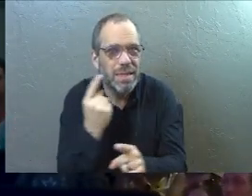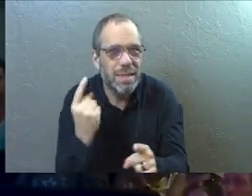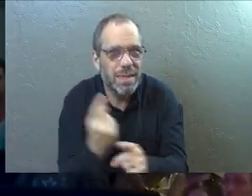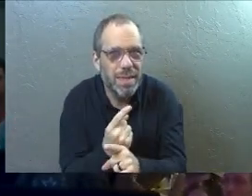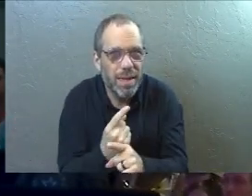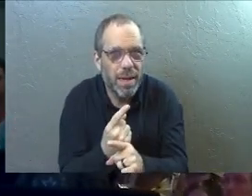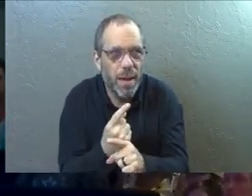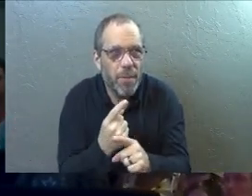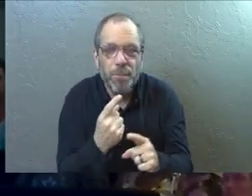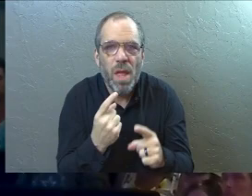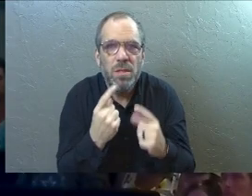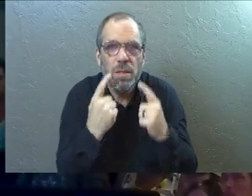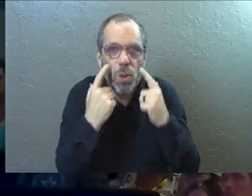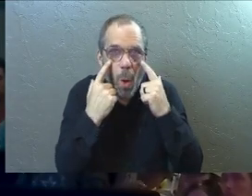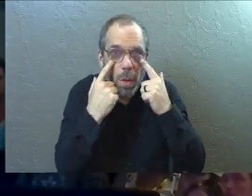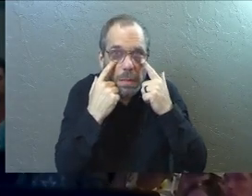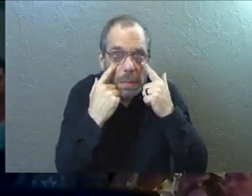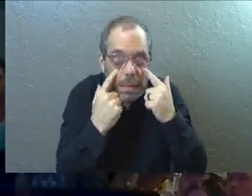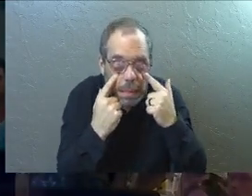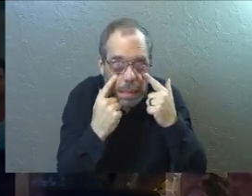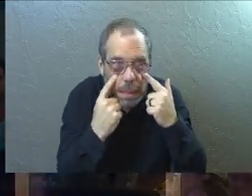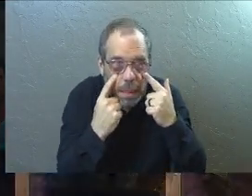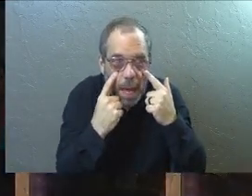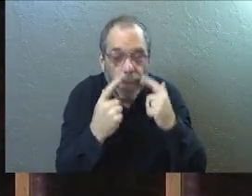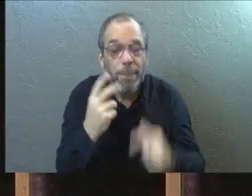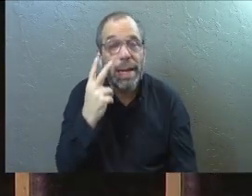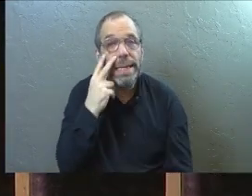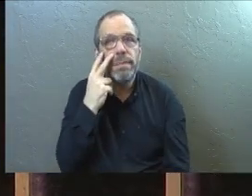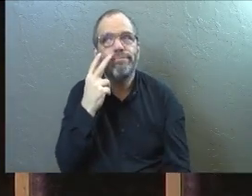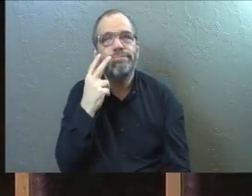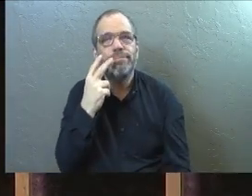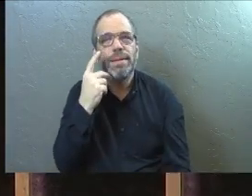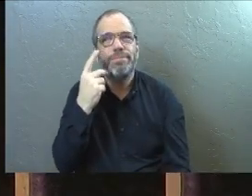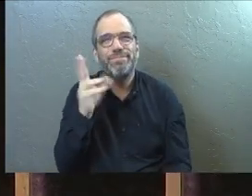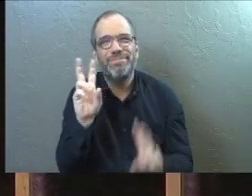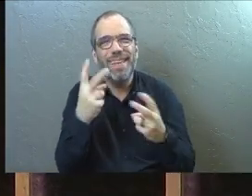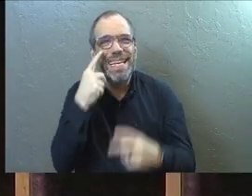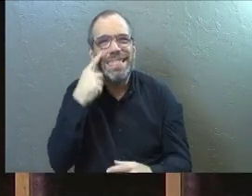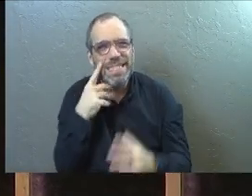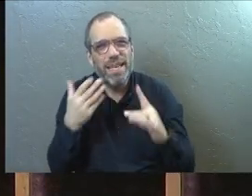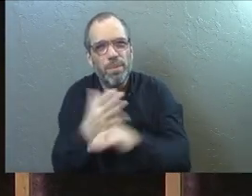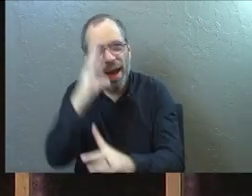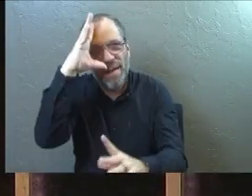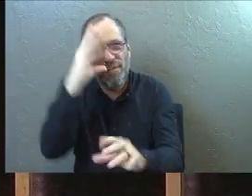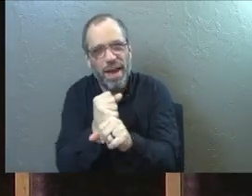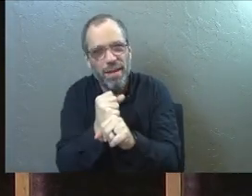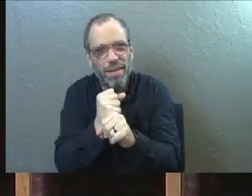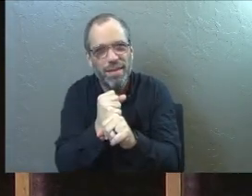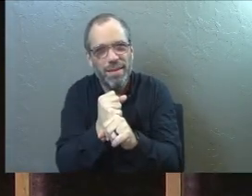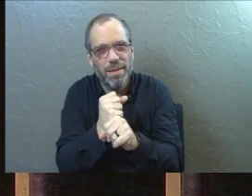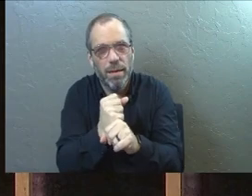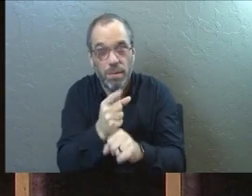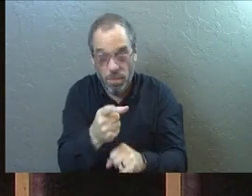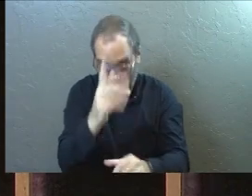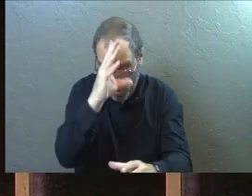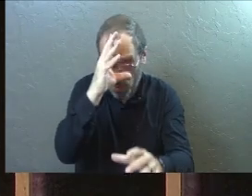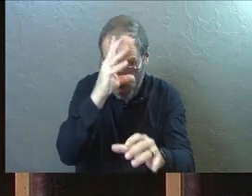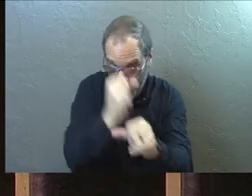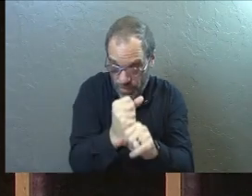positive. See it by eyes of faith where you've not seen it before. Are we people of faith or aren't we?